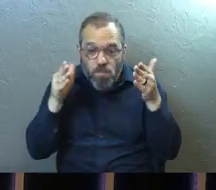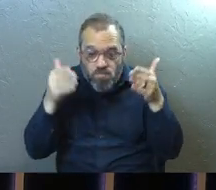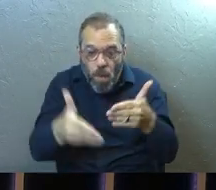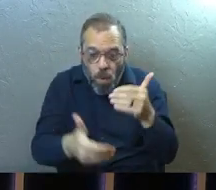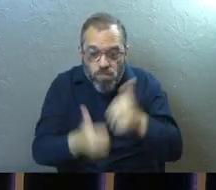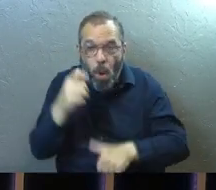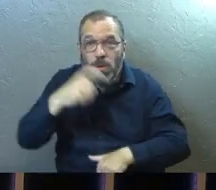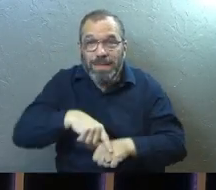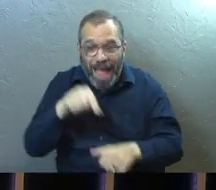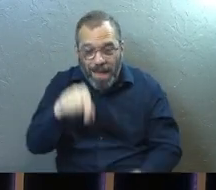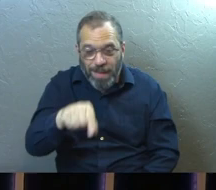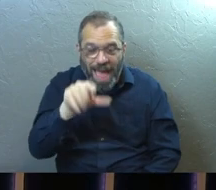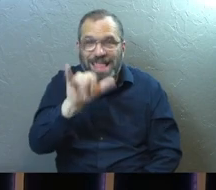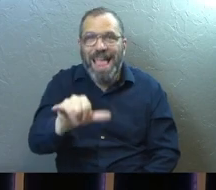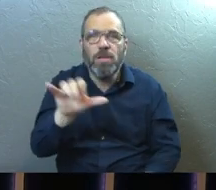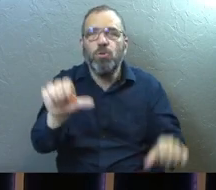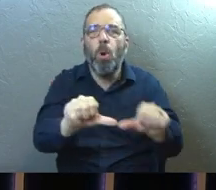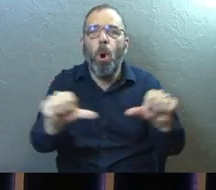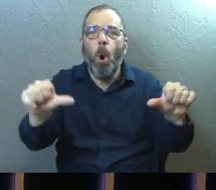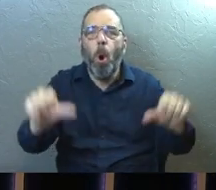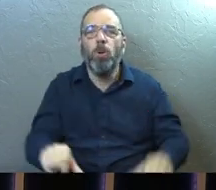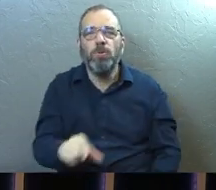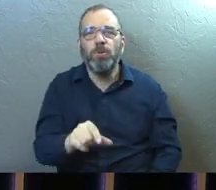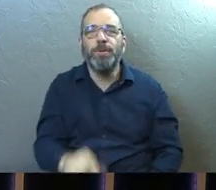most time, that is your altar.